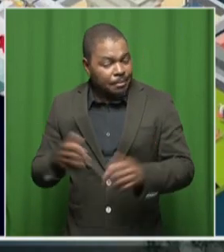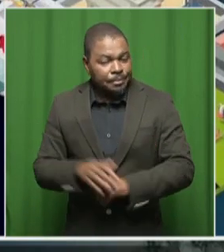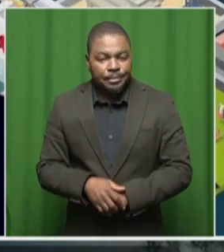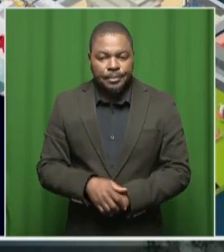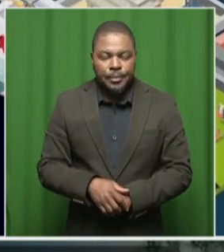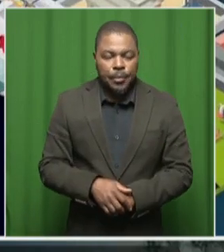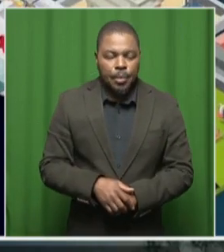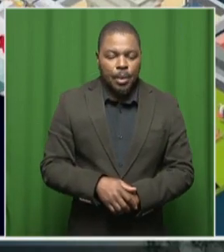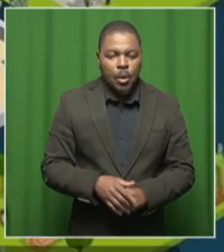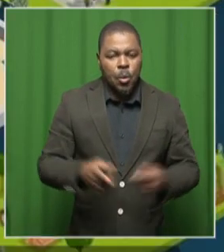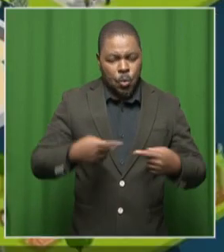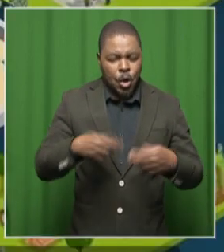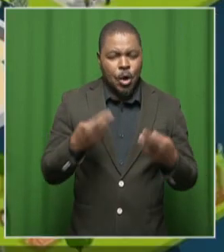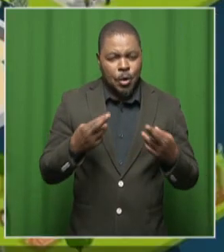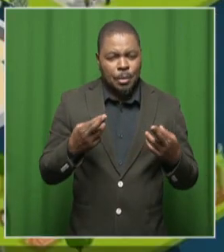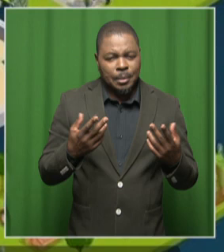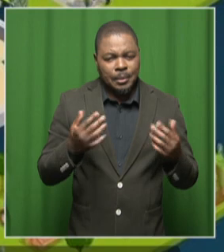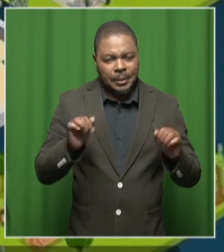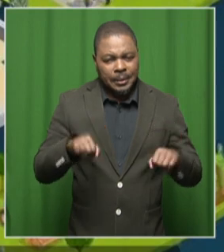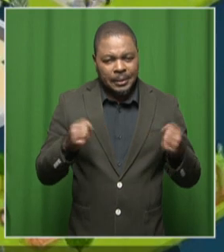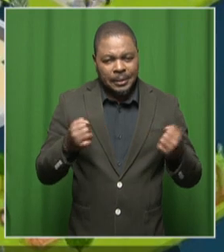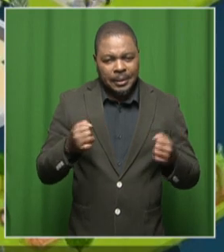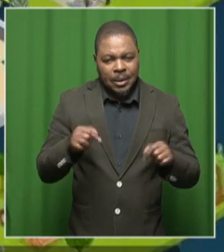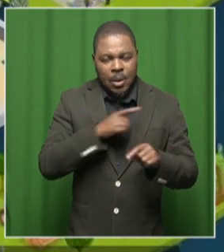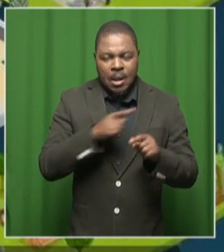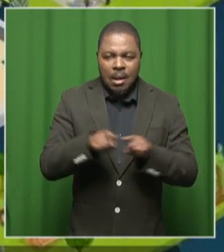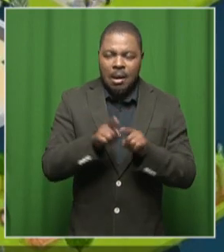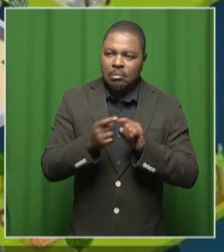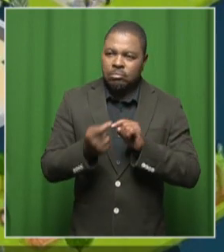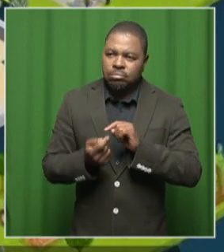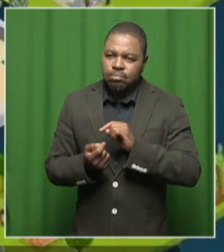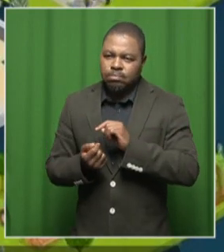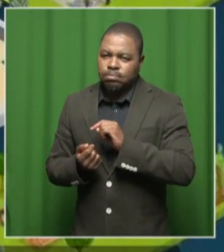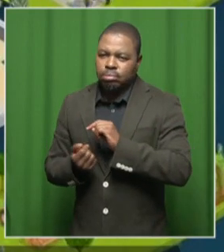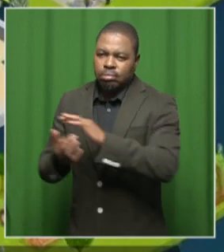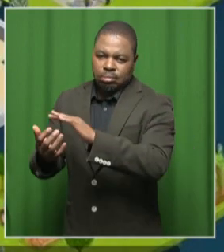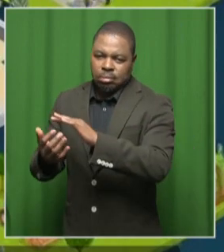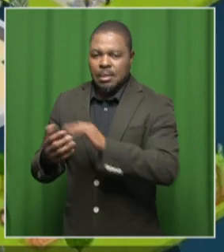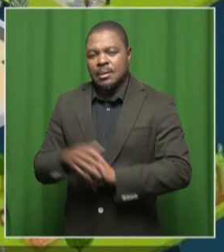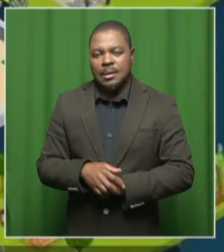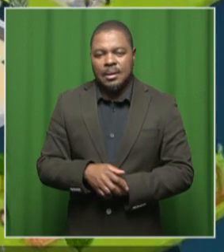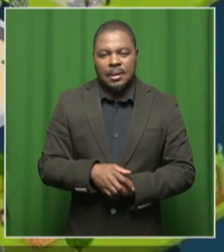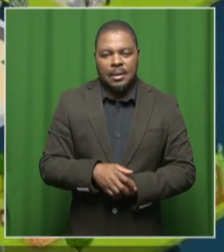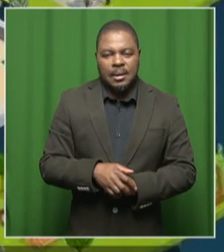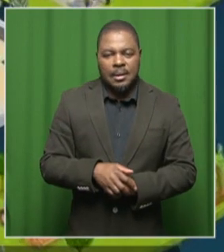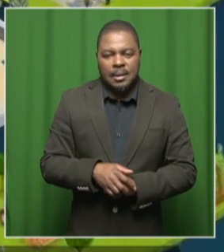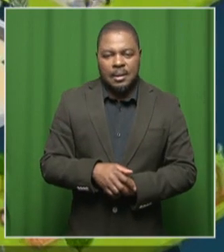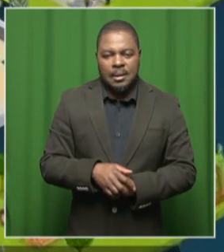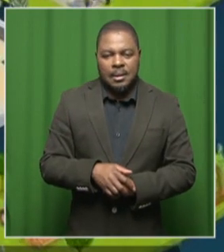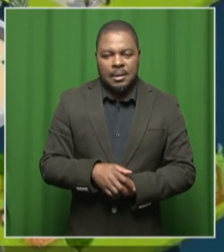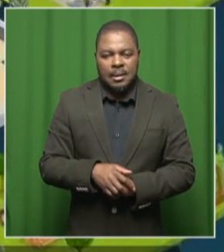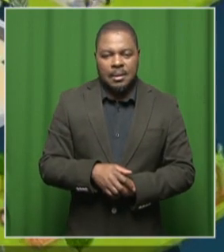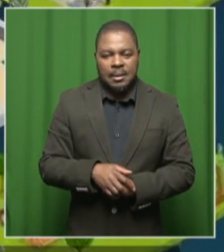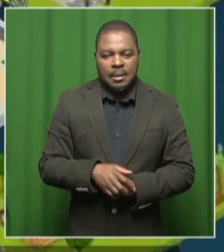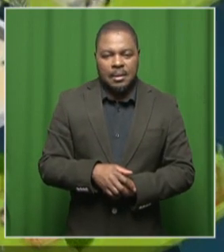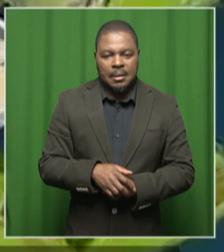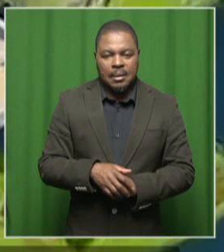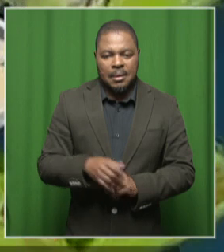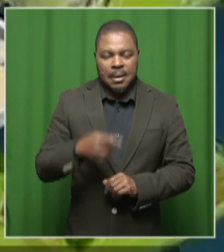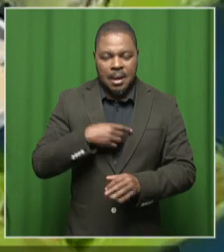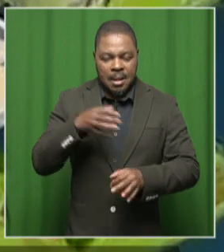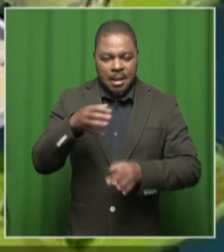We hope so. And again, I keep saying this is a bit of an appetise. I grew up with a, to my bed called How Things Work. Uh,